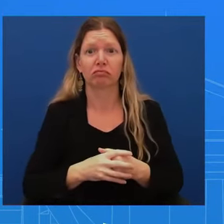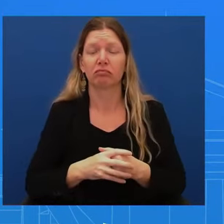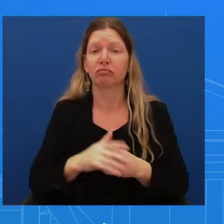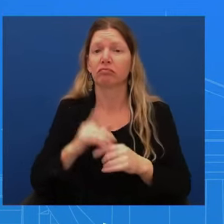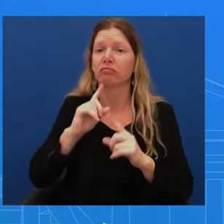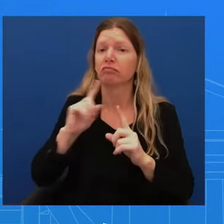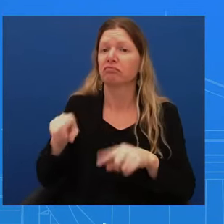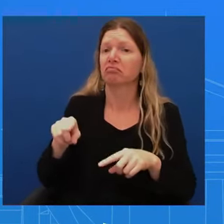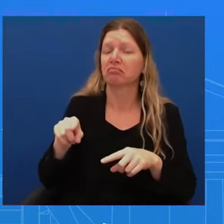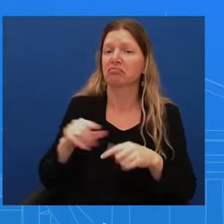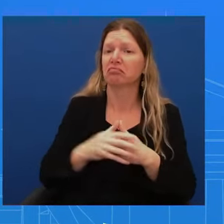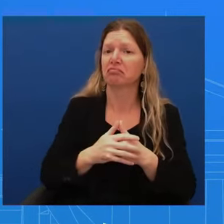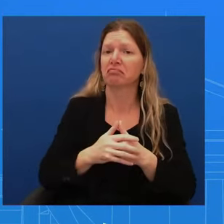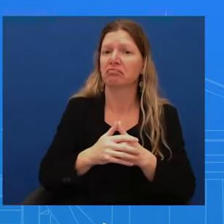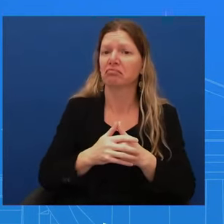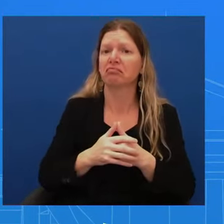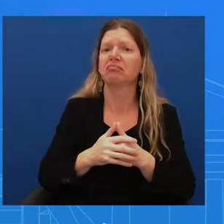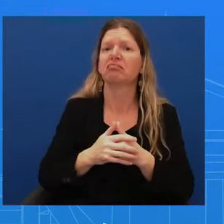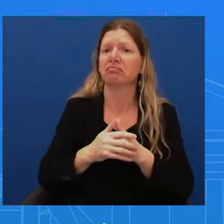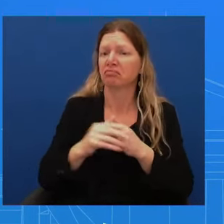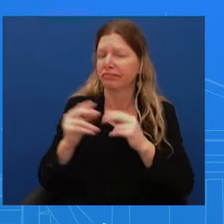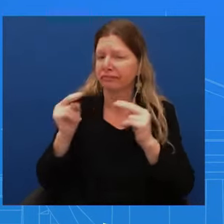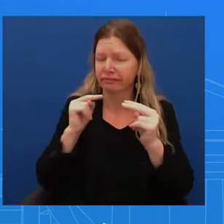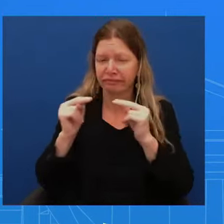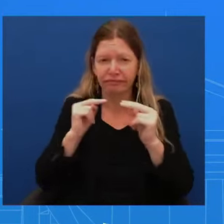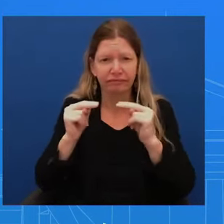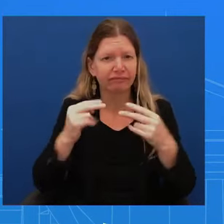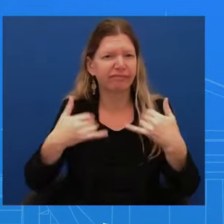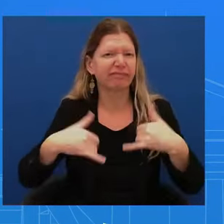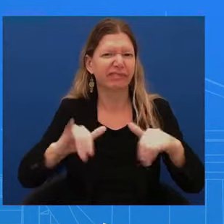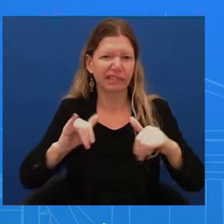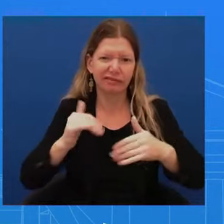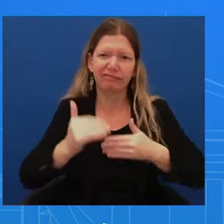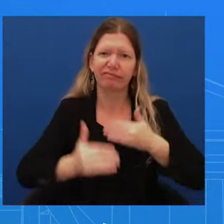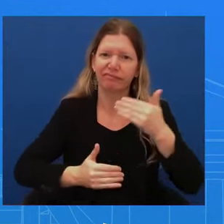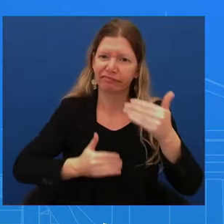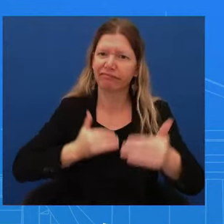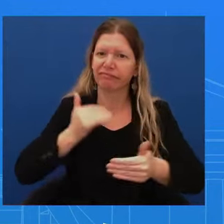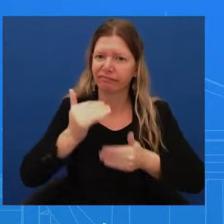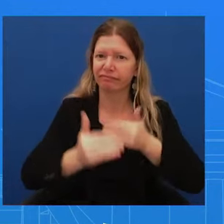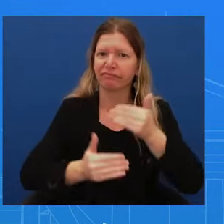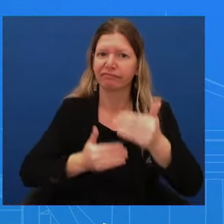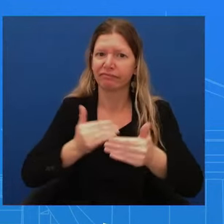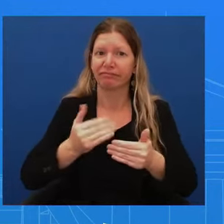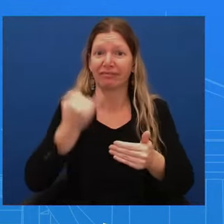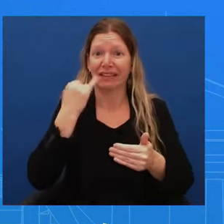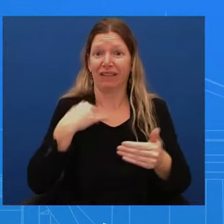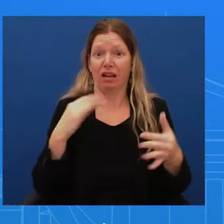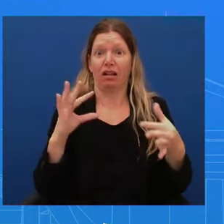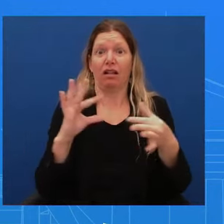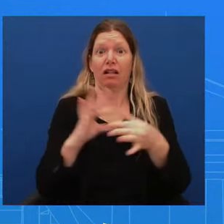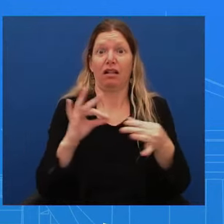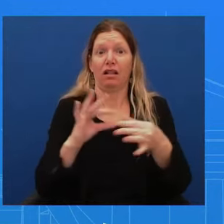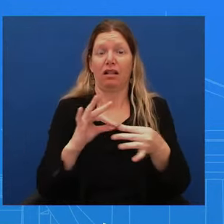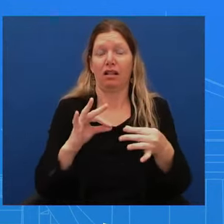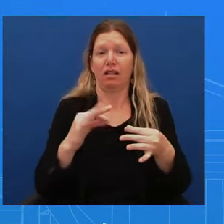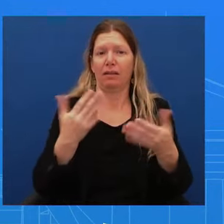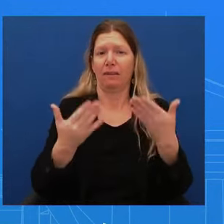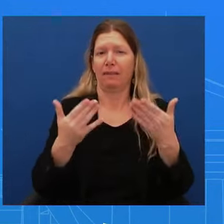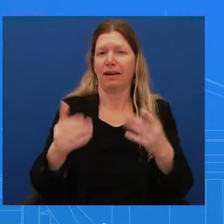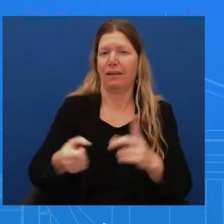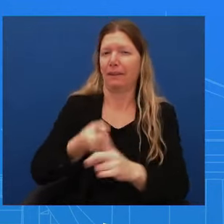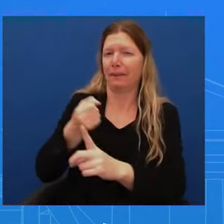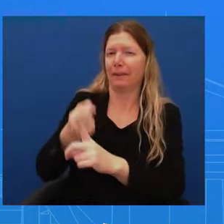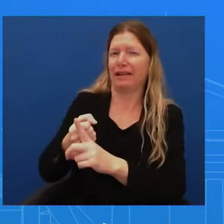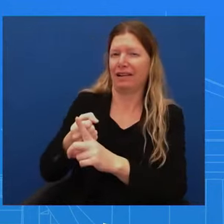conversations. Obviously, if I say anything, then I'm stepping into their process and we don't want to do that. It is, what we have said is we